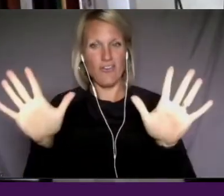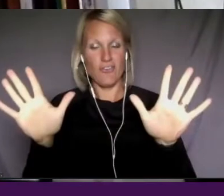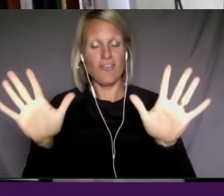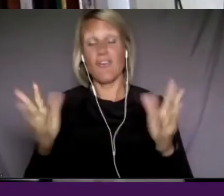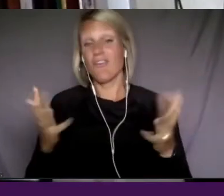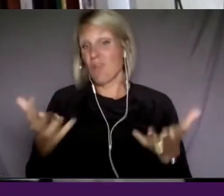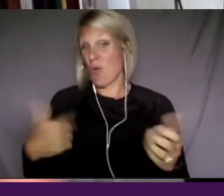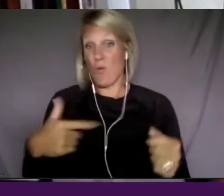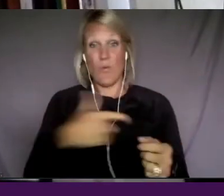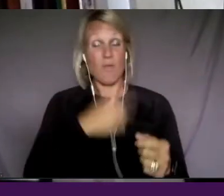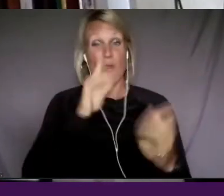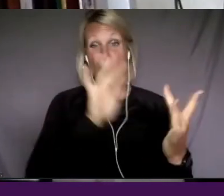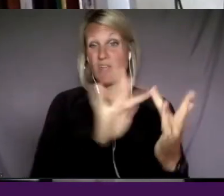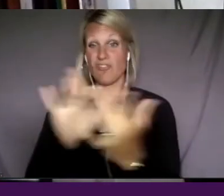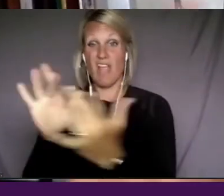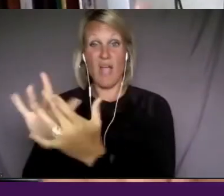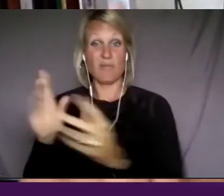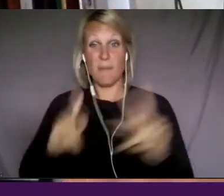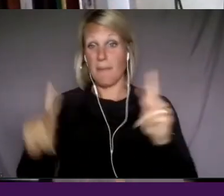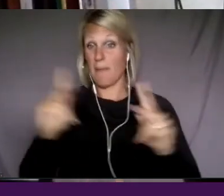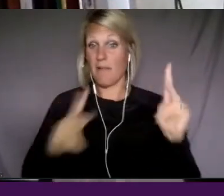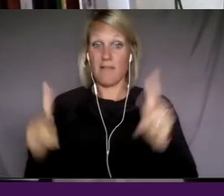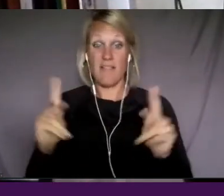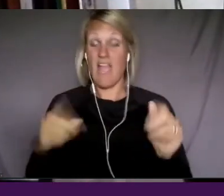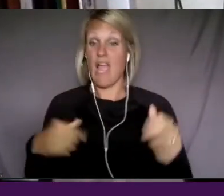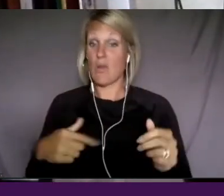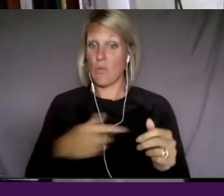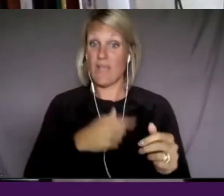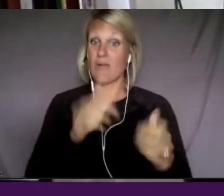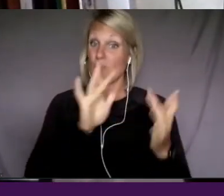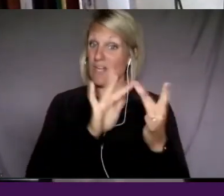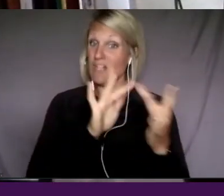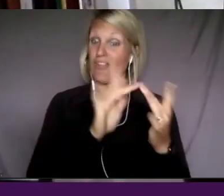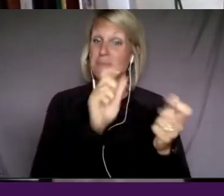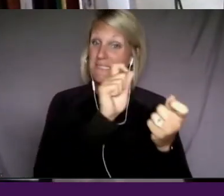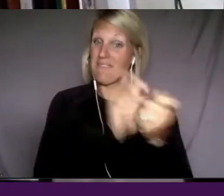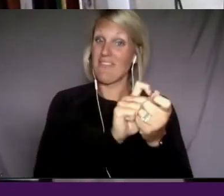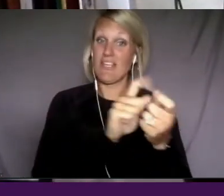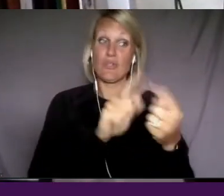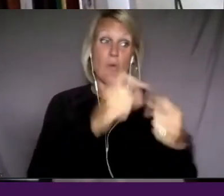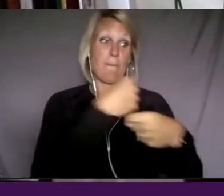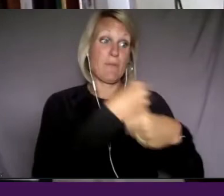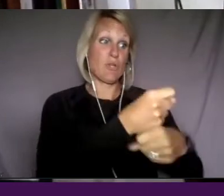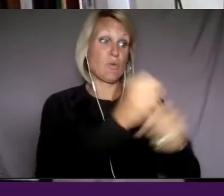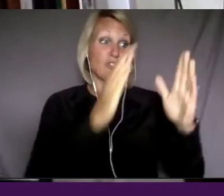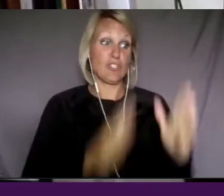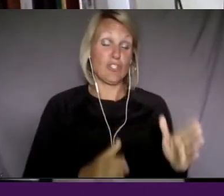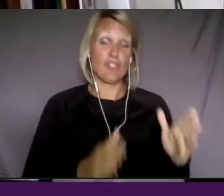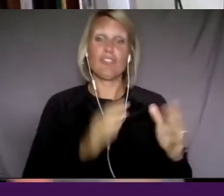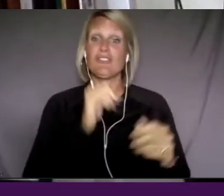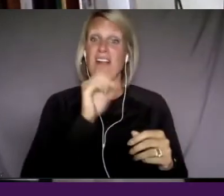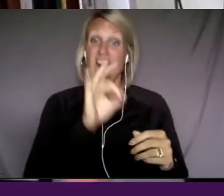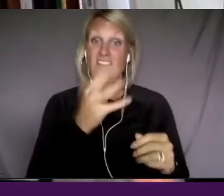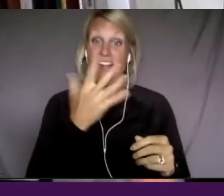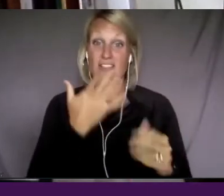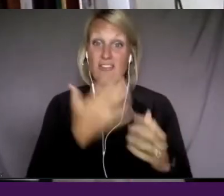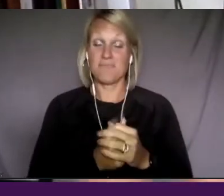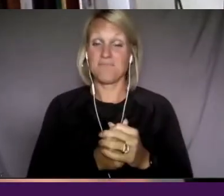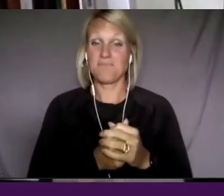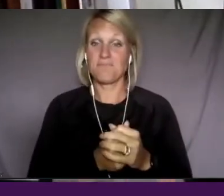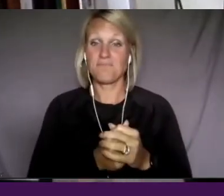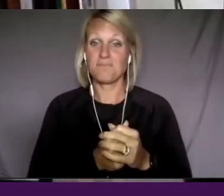out to people and we were reaching out specifically to producers of color, you know, again, to